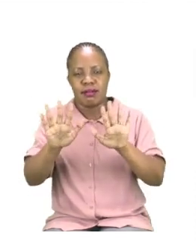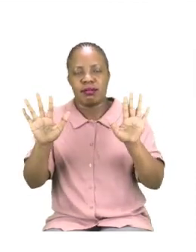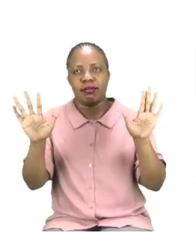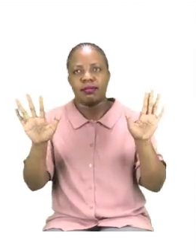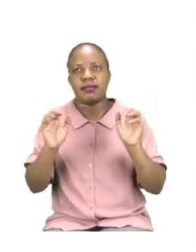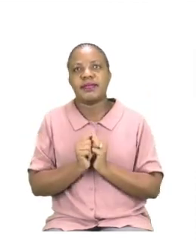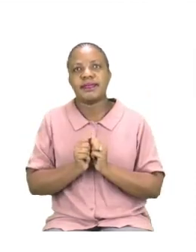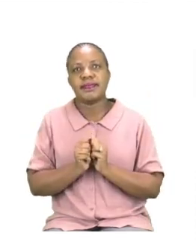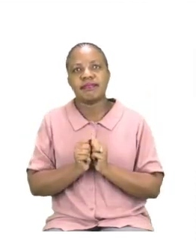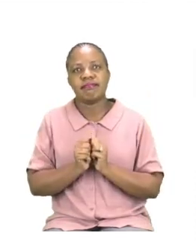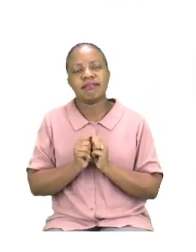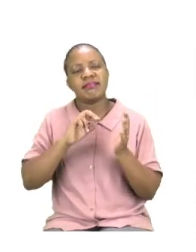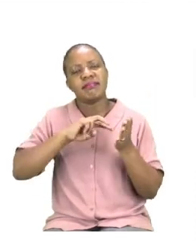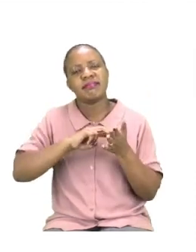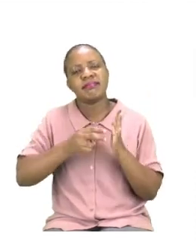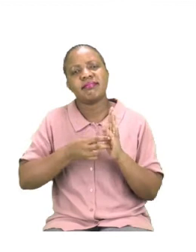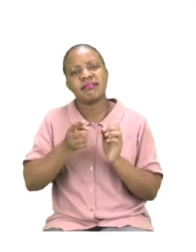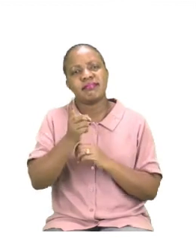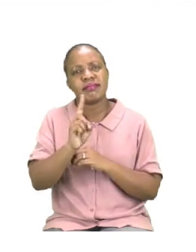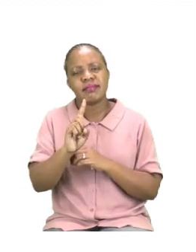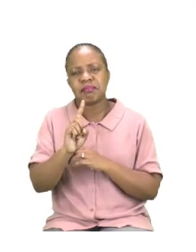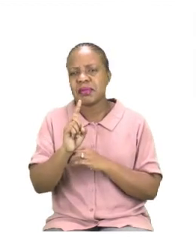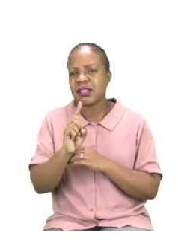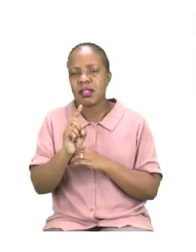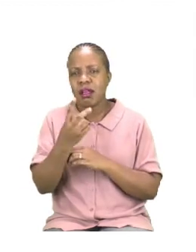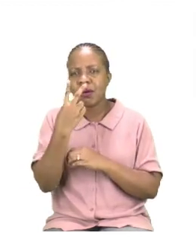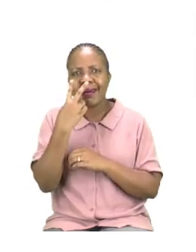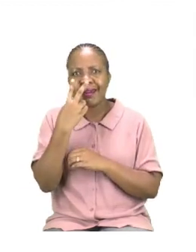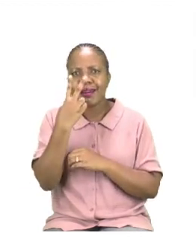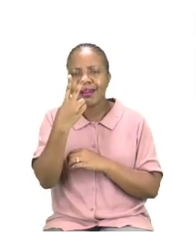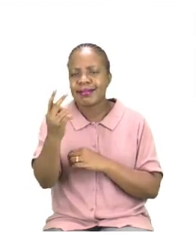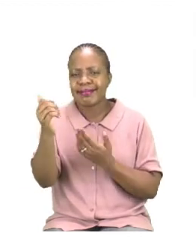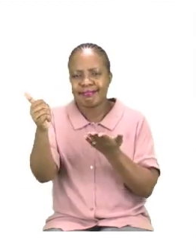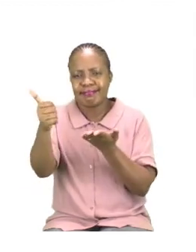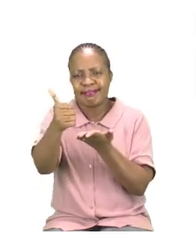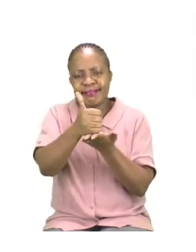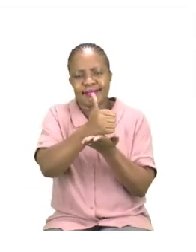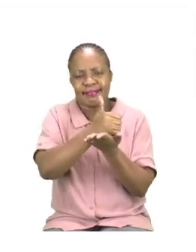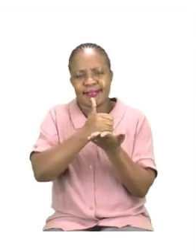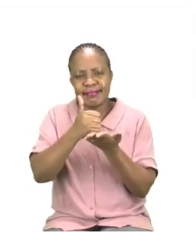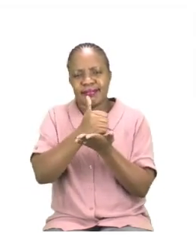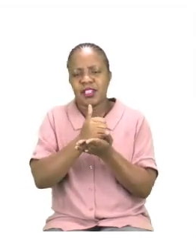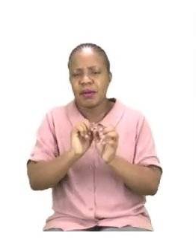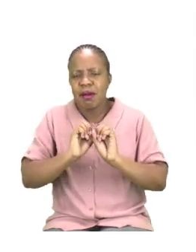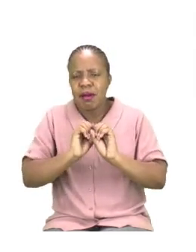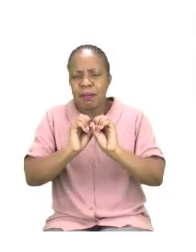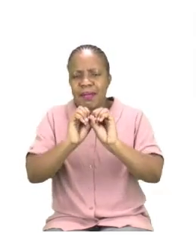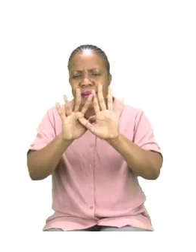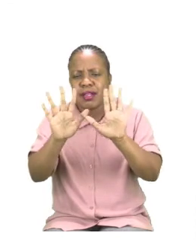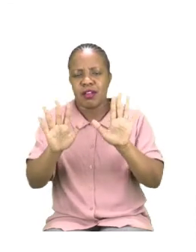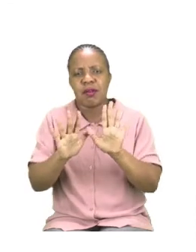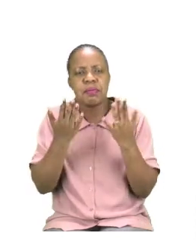something is bright, we can see it clearly. So when something is brightly colored, we can